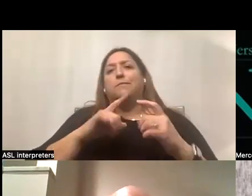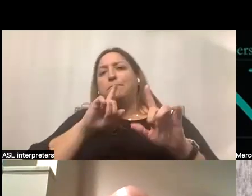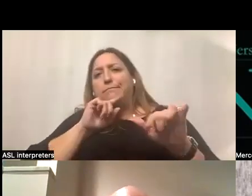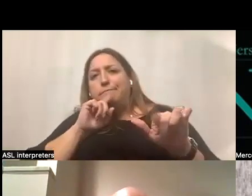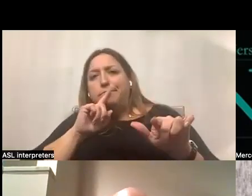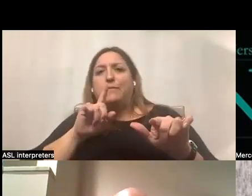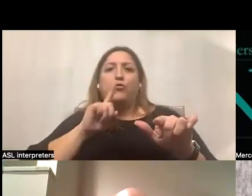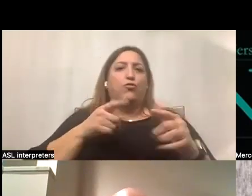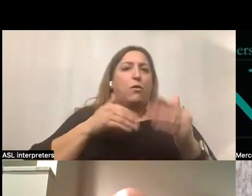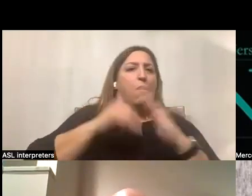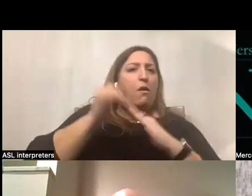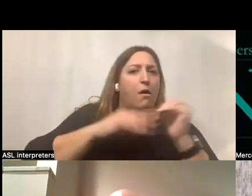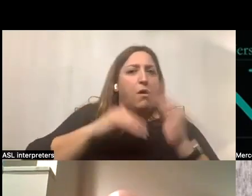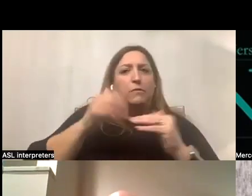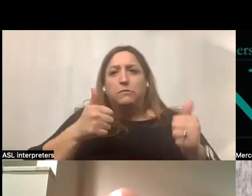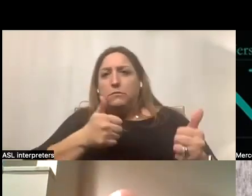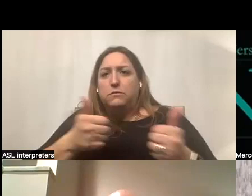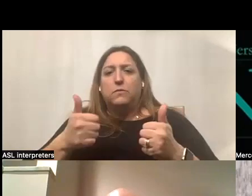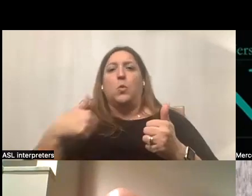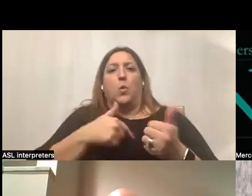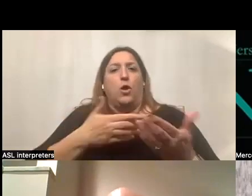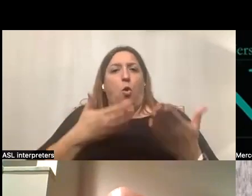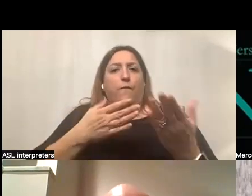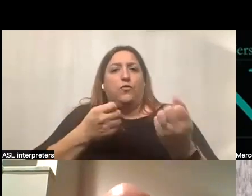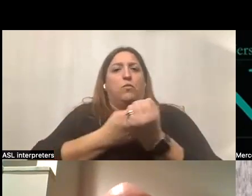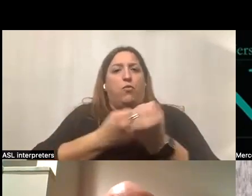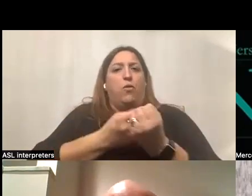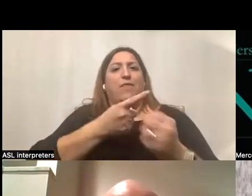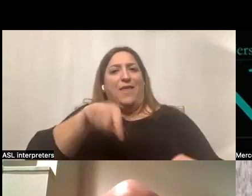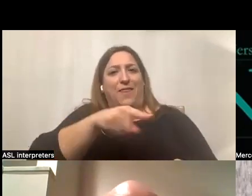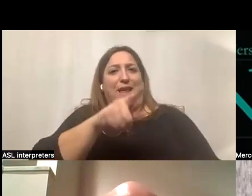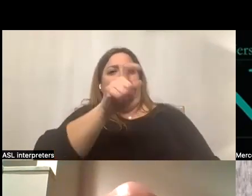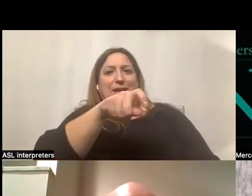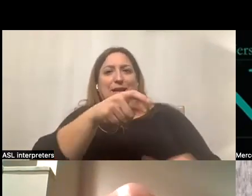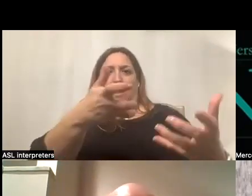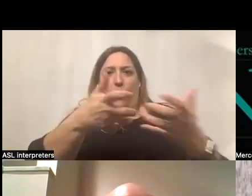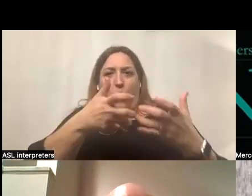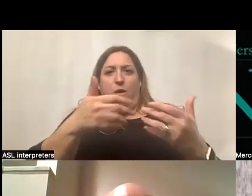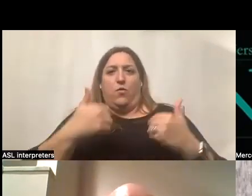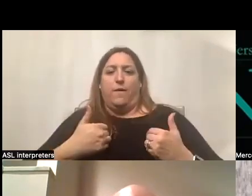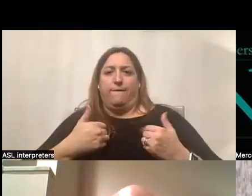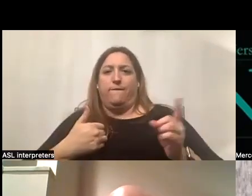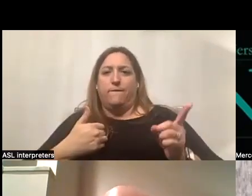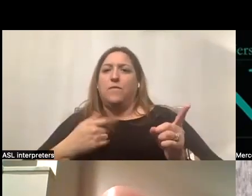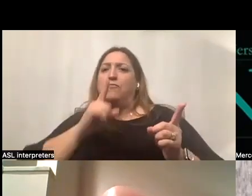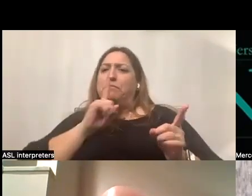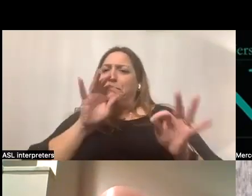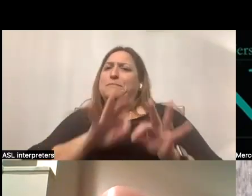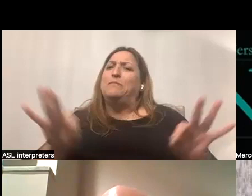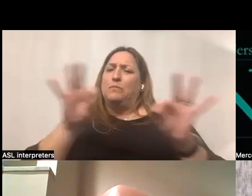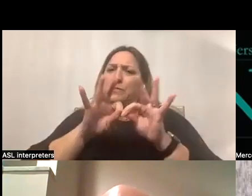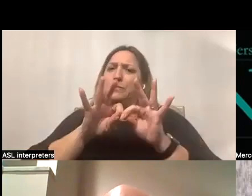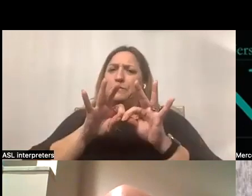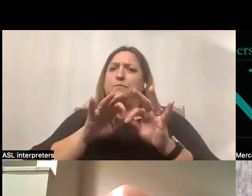and that we offer the support that they're inviting, that they're choosing to have. It's really important in the